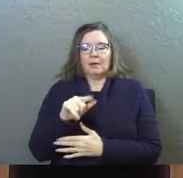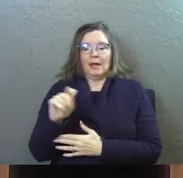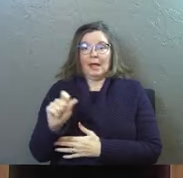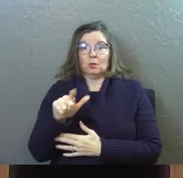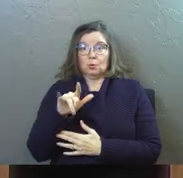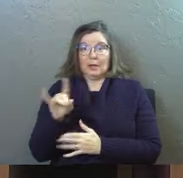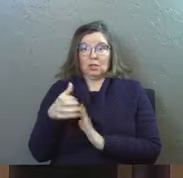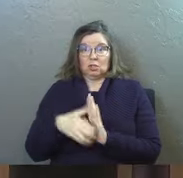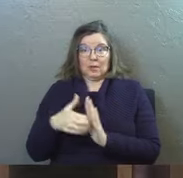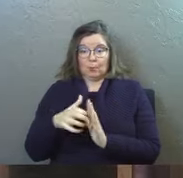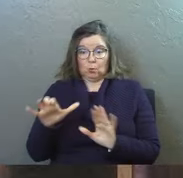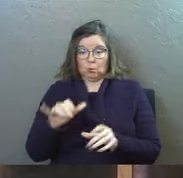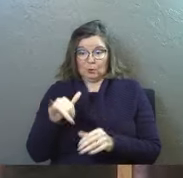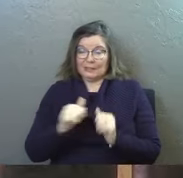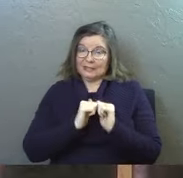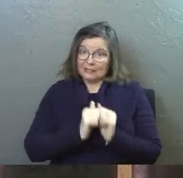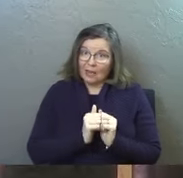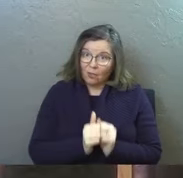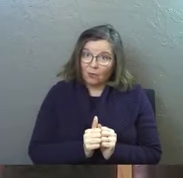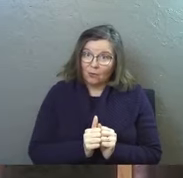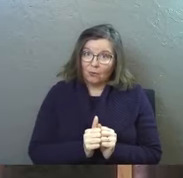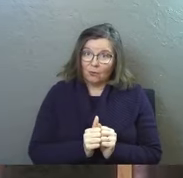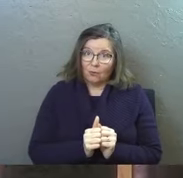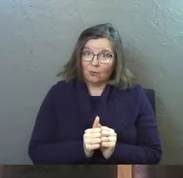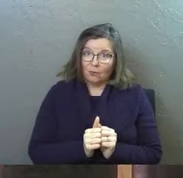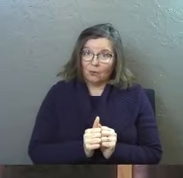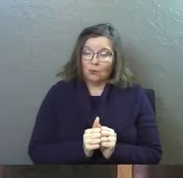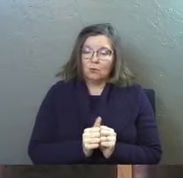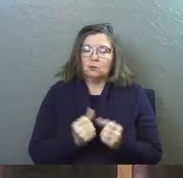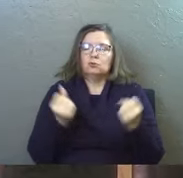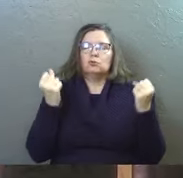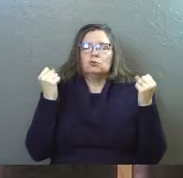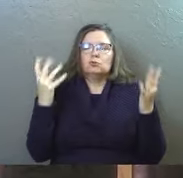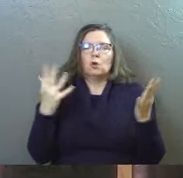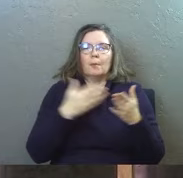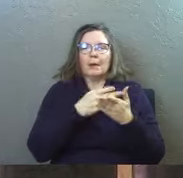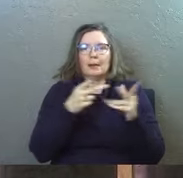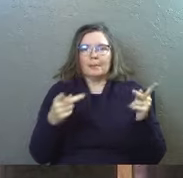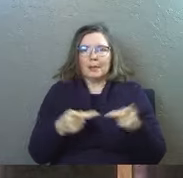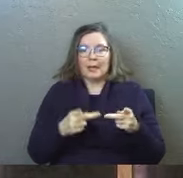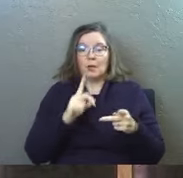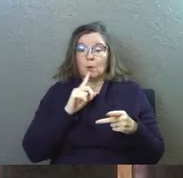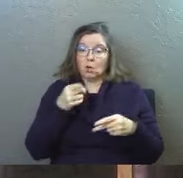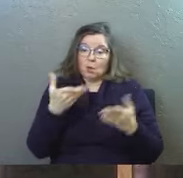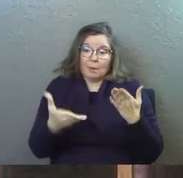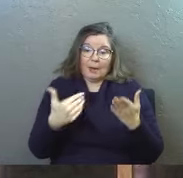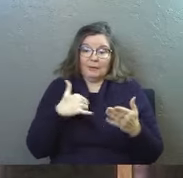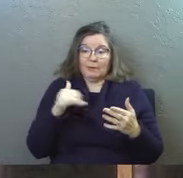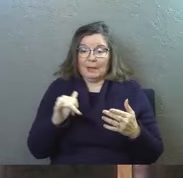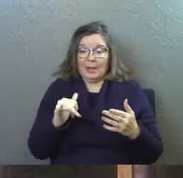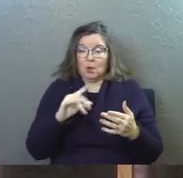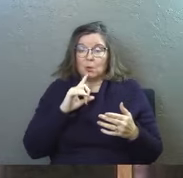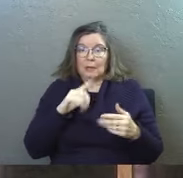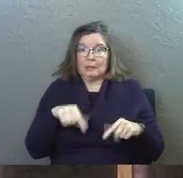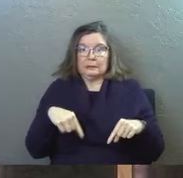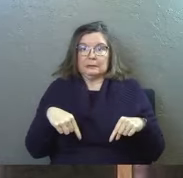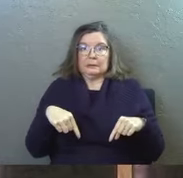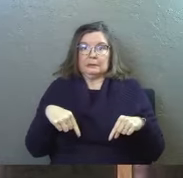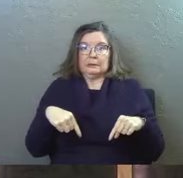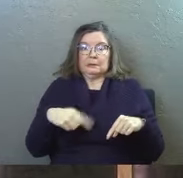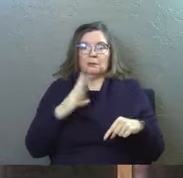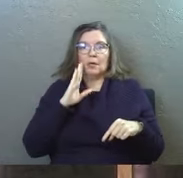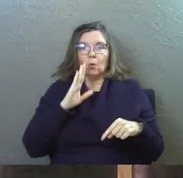28 chapters we're going to do this together there's so many spots where it's like and you might even be like really nervous